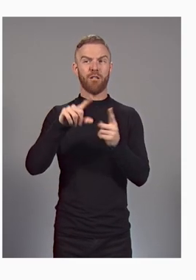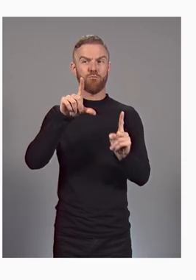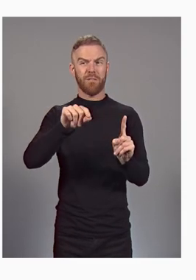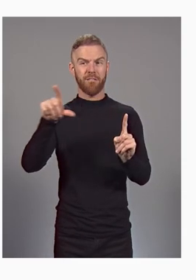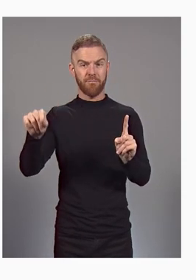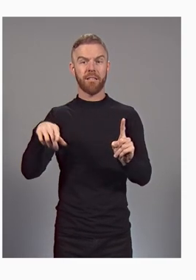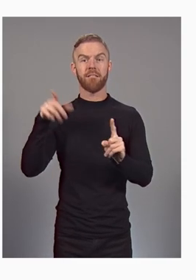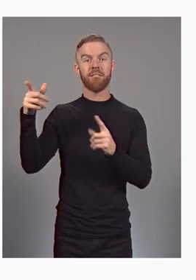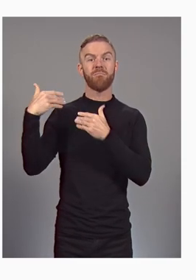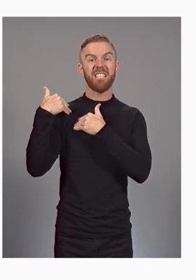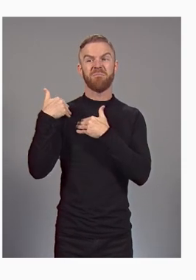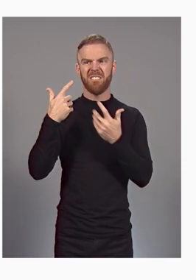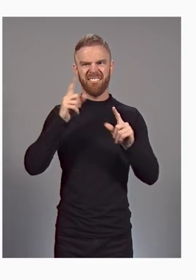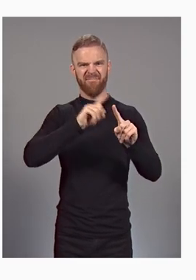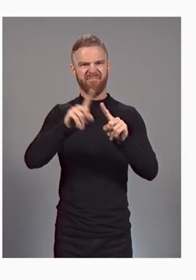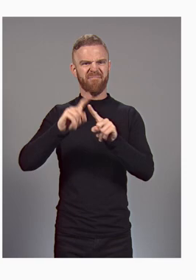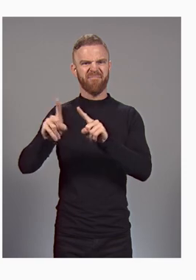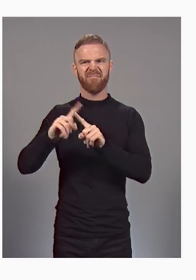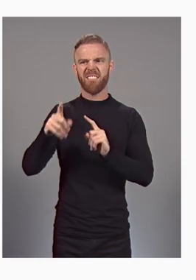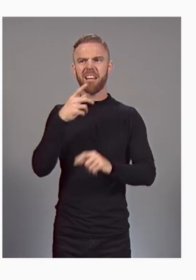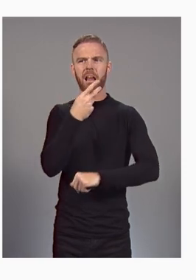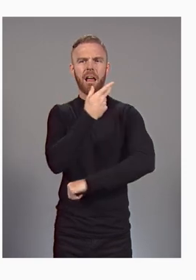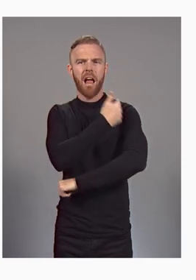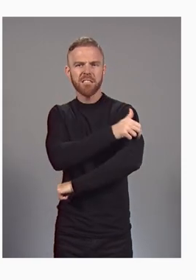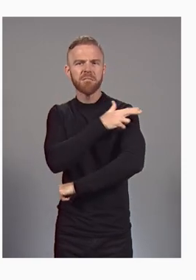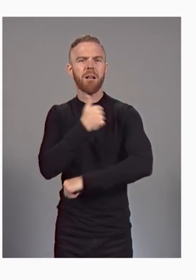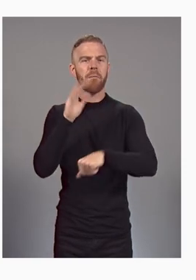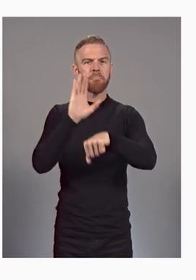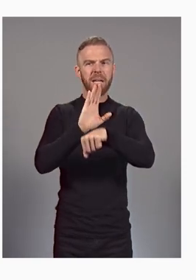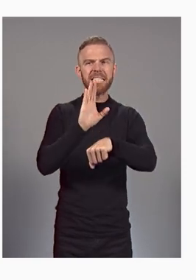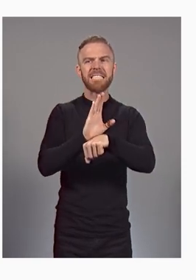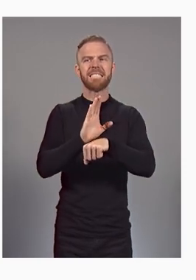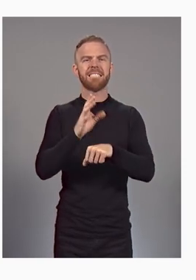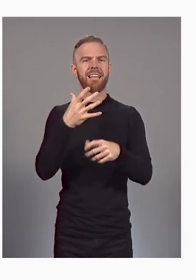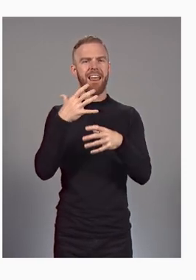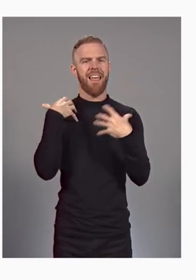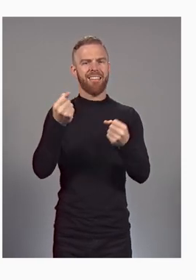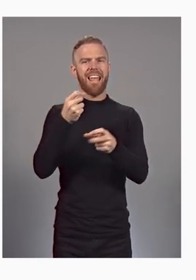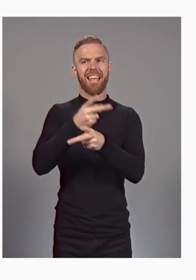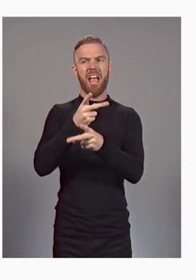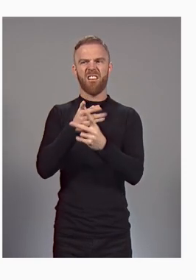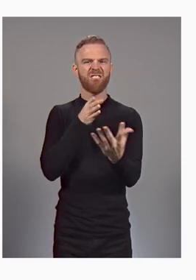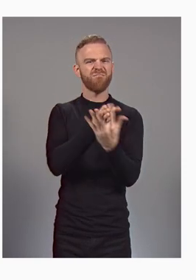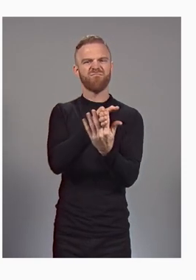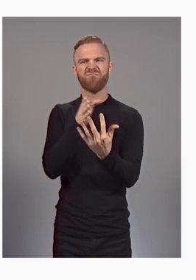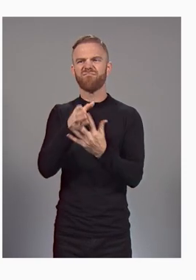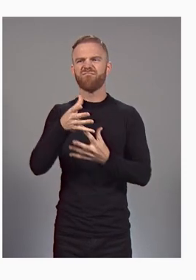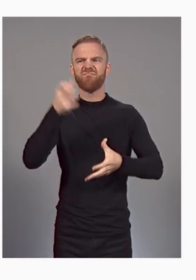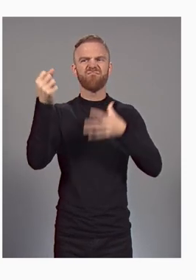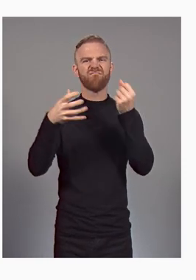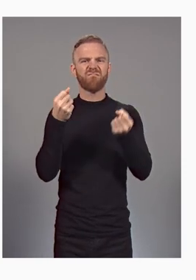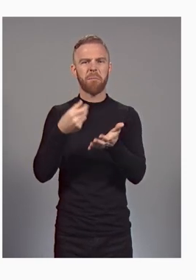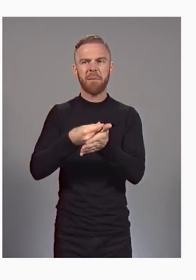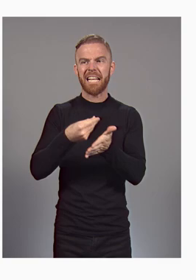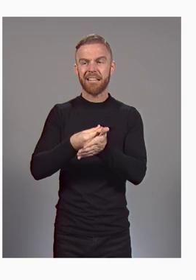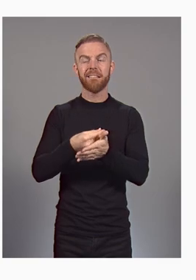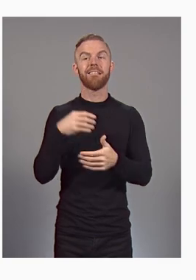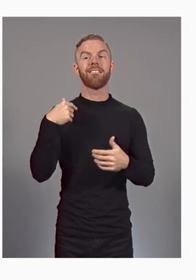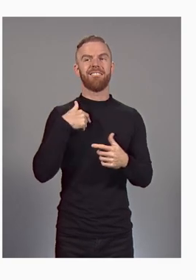and healthcare facilities to make money and conduct crime. And we had the fingerprints